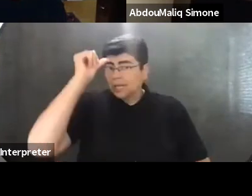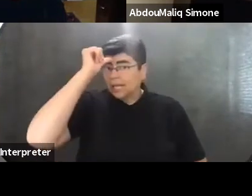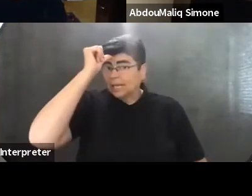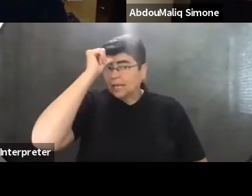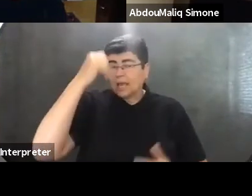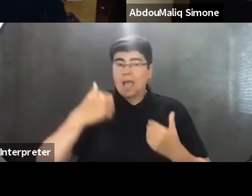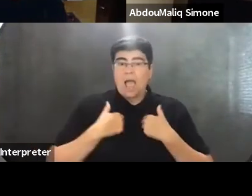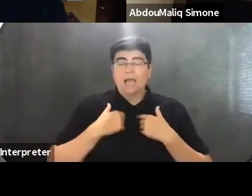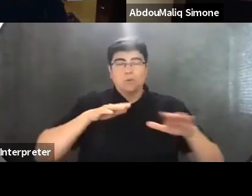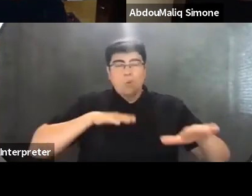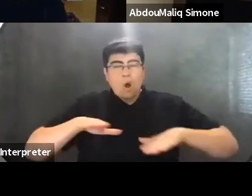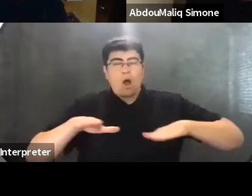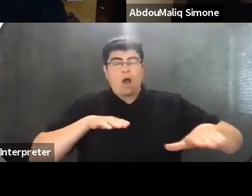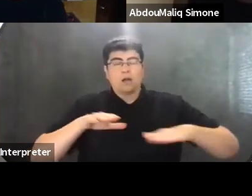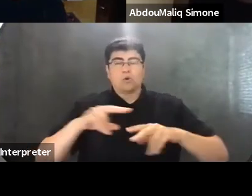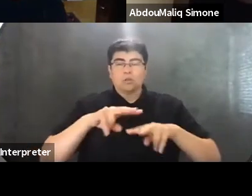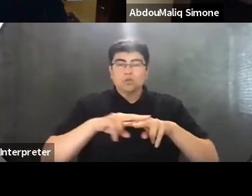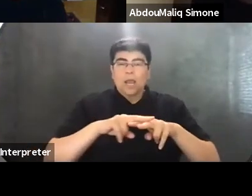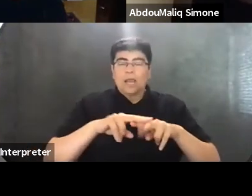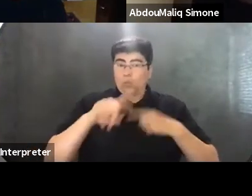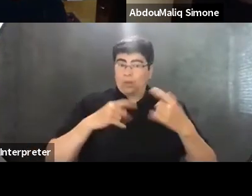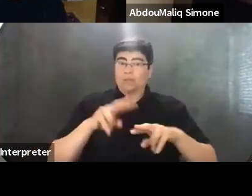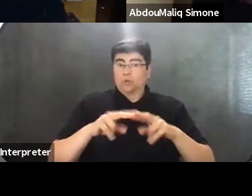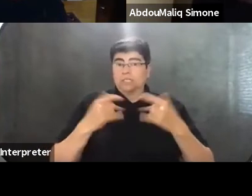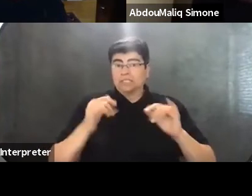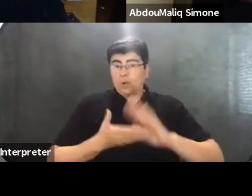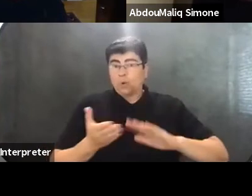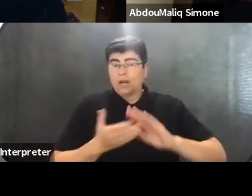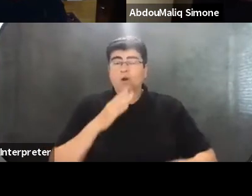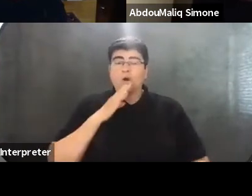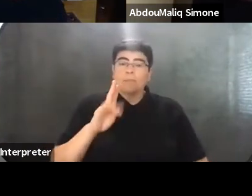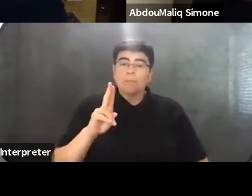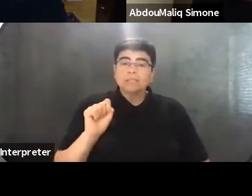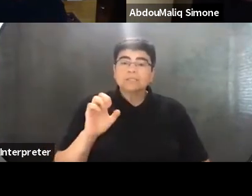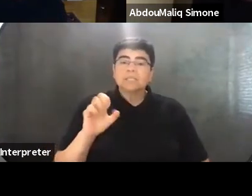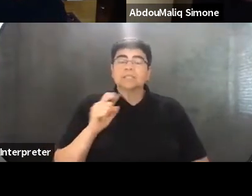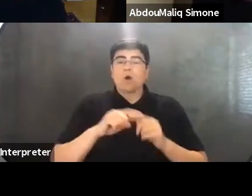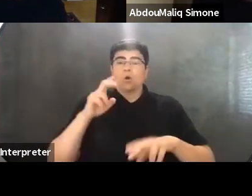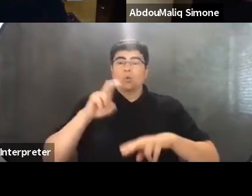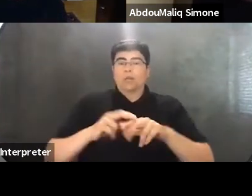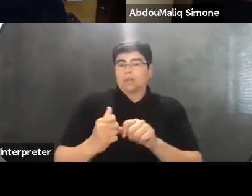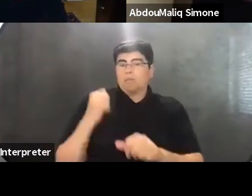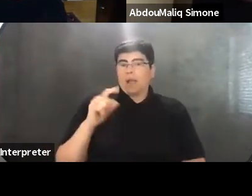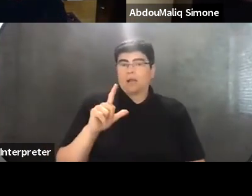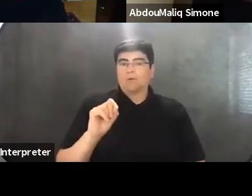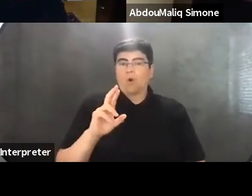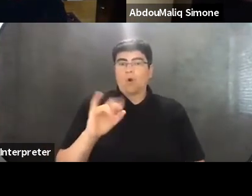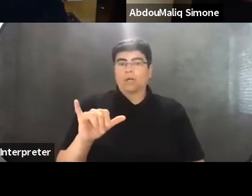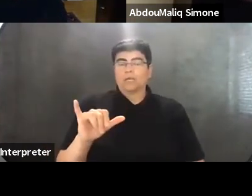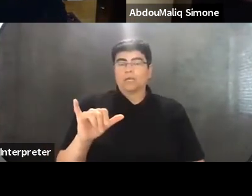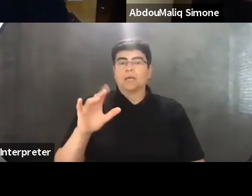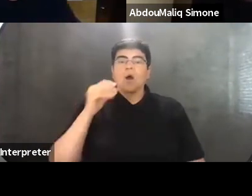walked or taking the train when the trains were still running or taking buses or wrote, ridden in the back of Lori's home,